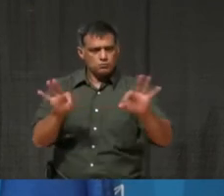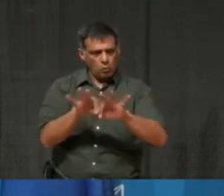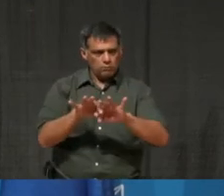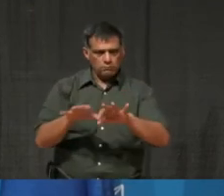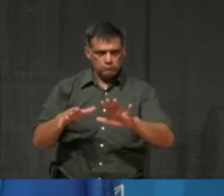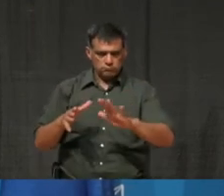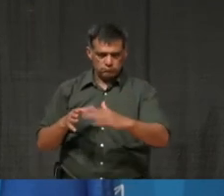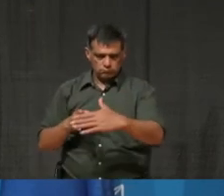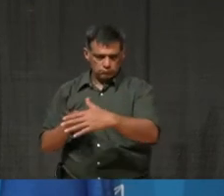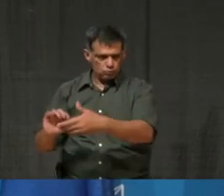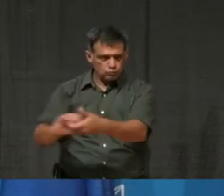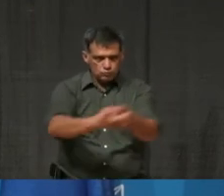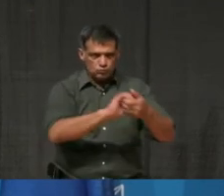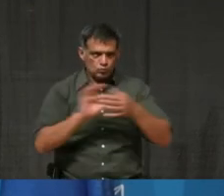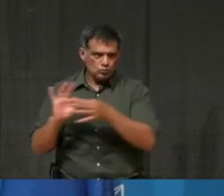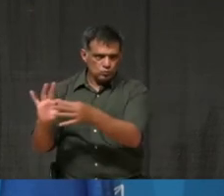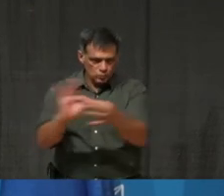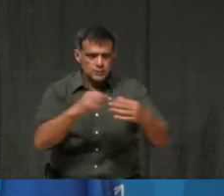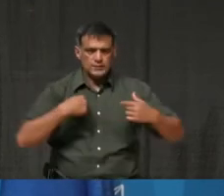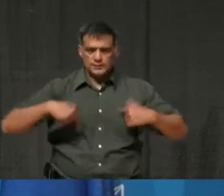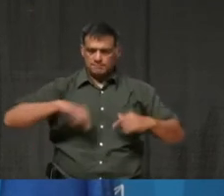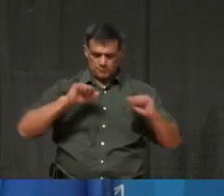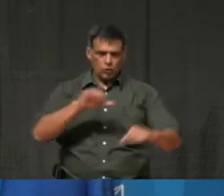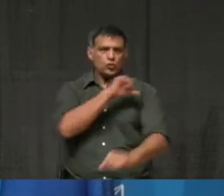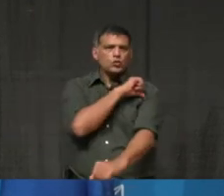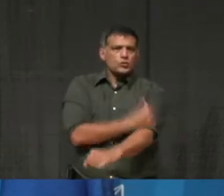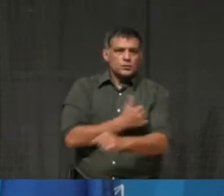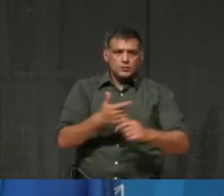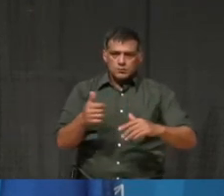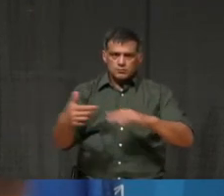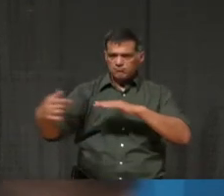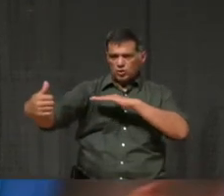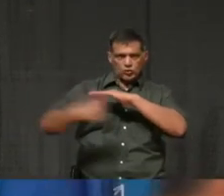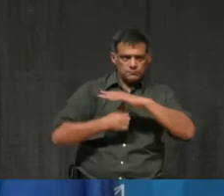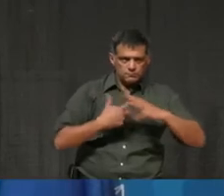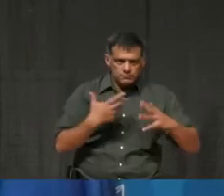circumscription that exists there too under the Health Protection and Promotion Act. Thanks for the question.